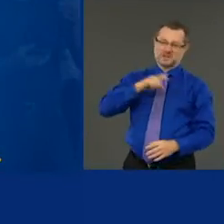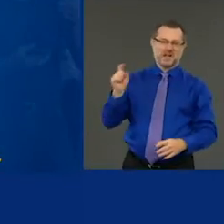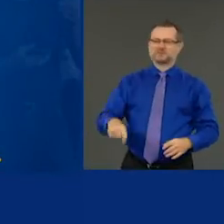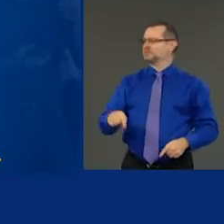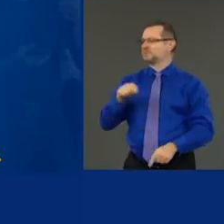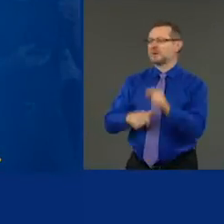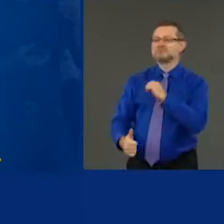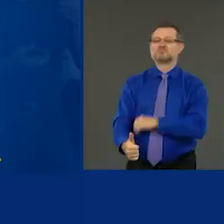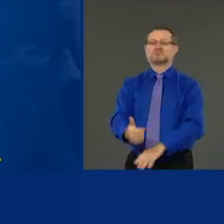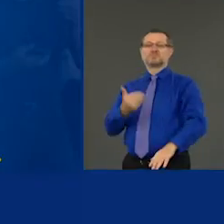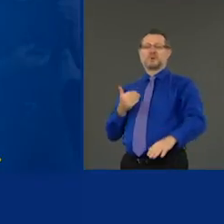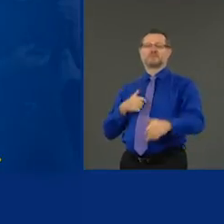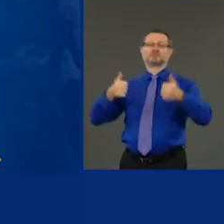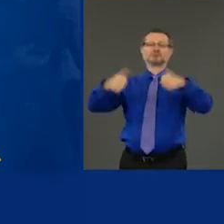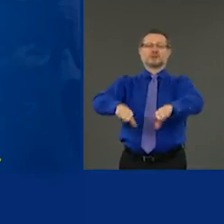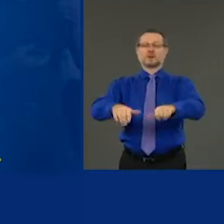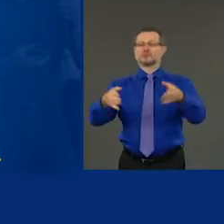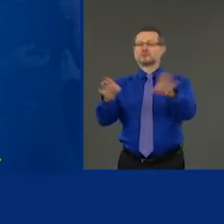and restaurant opening.